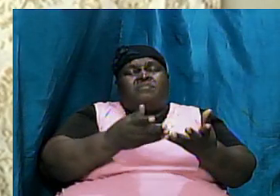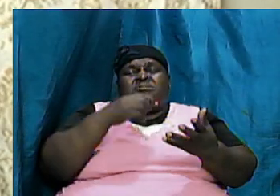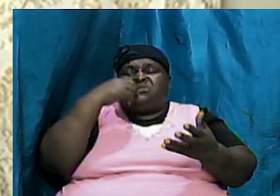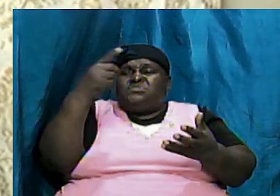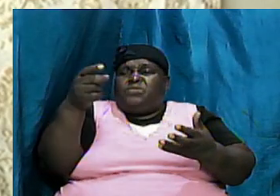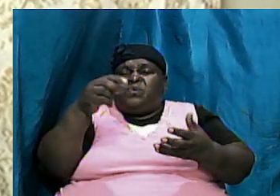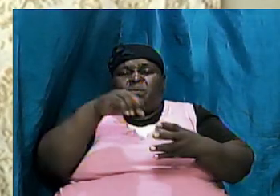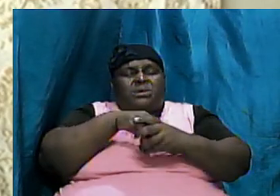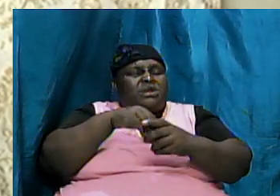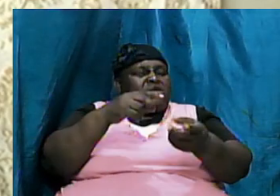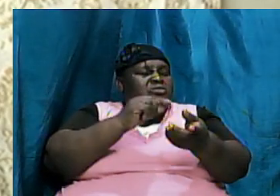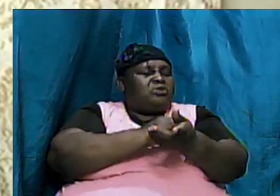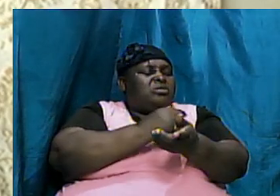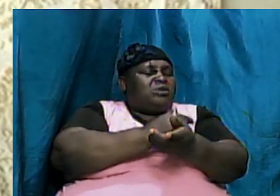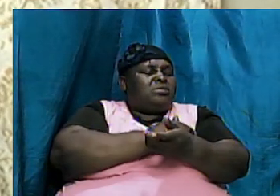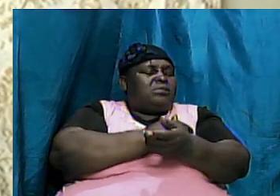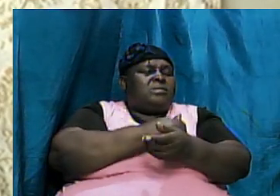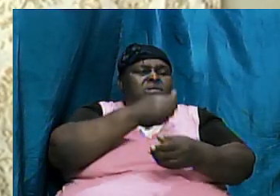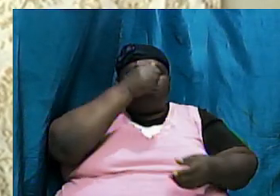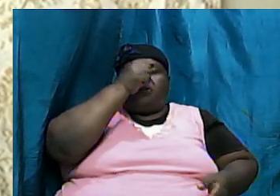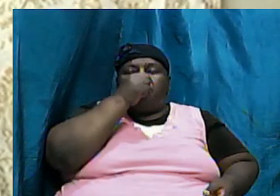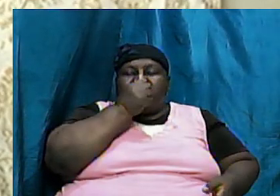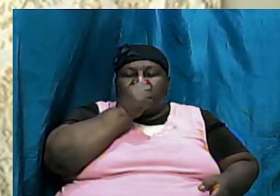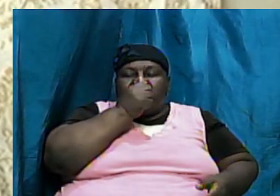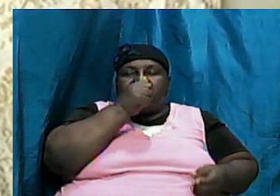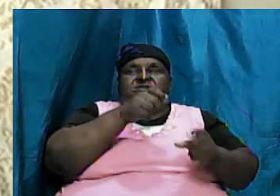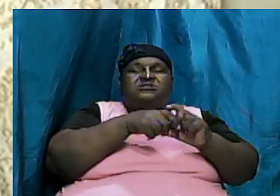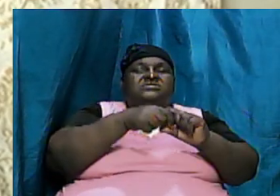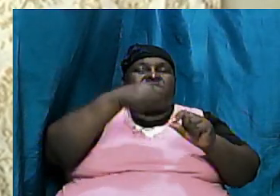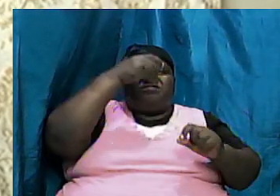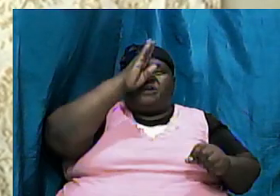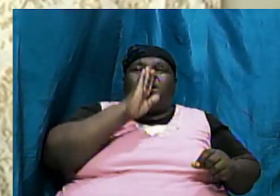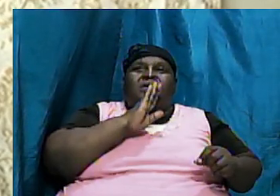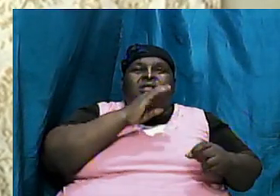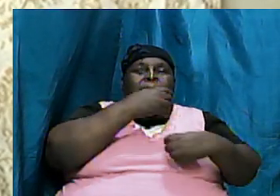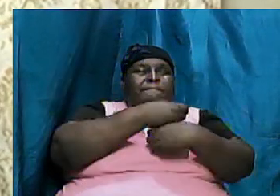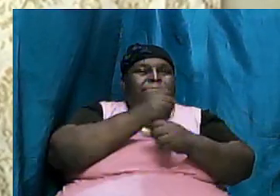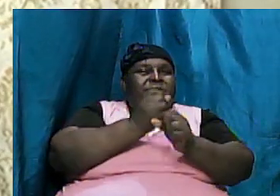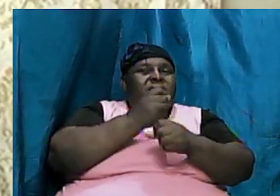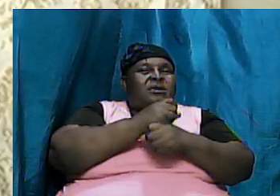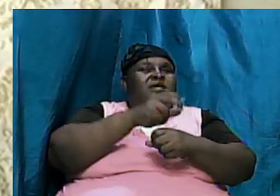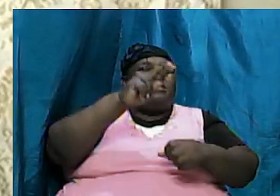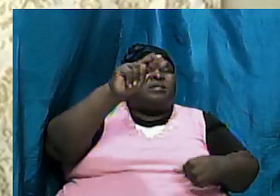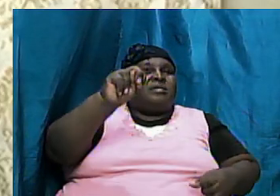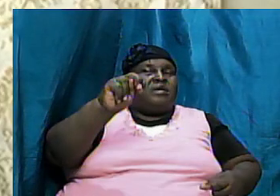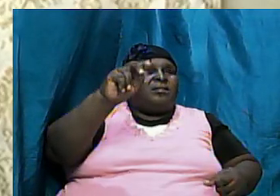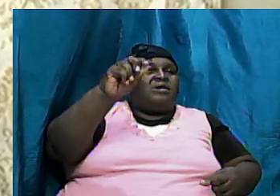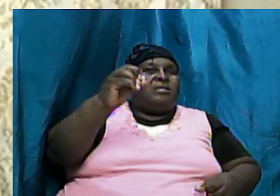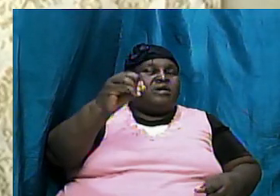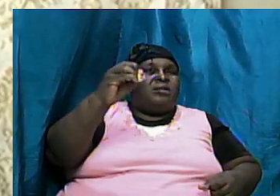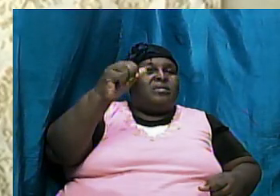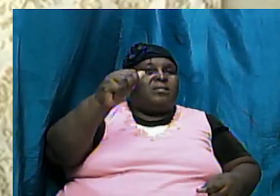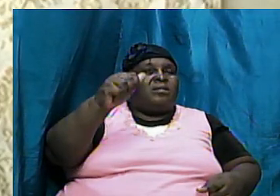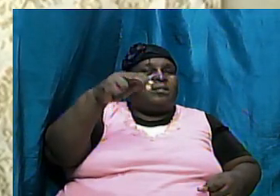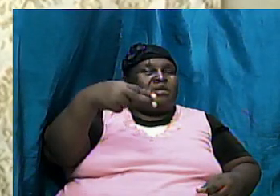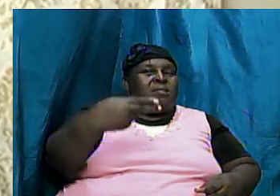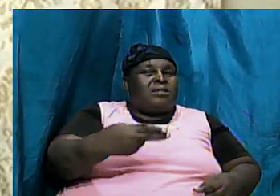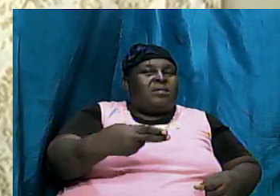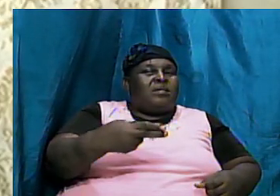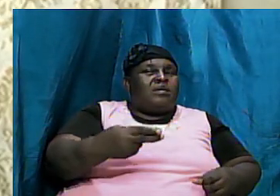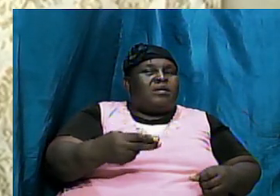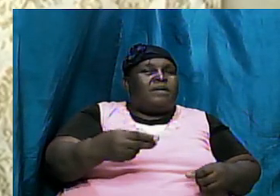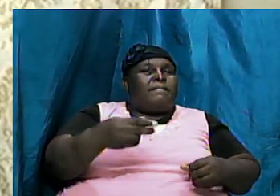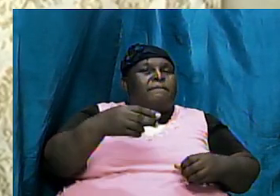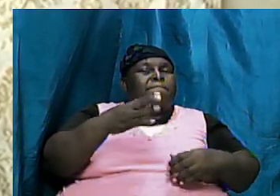Genesis about the patience of God in the sense that he allowed Noah to be building the ark for about